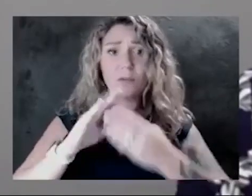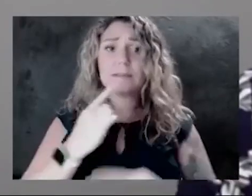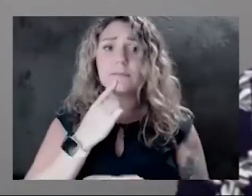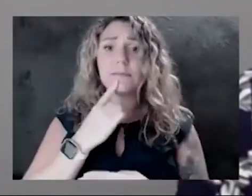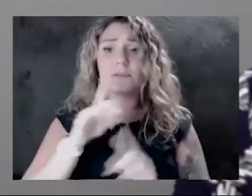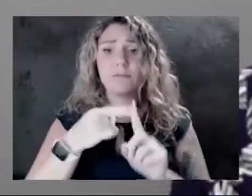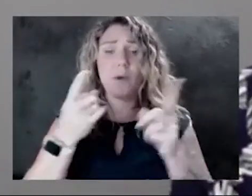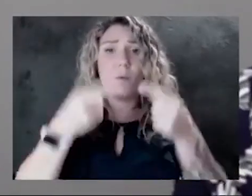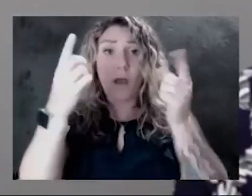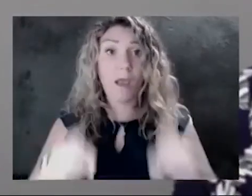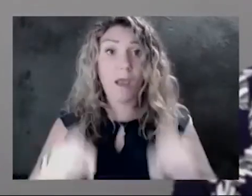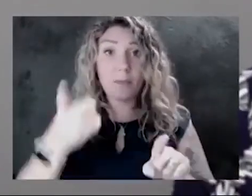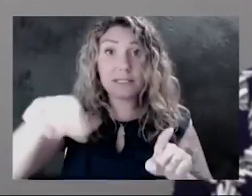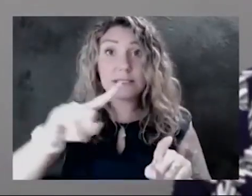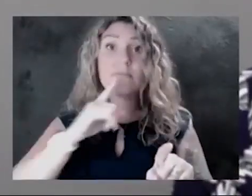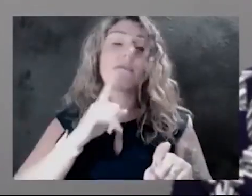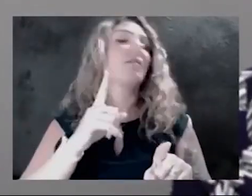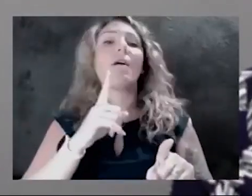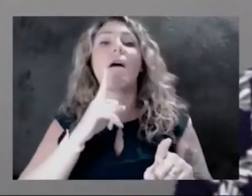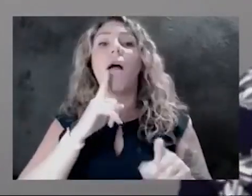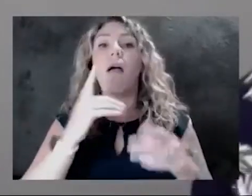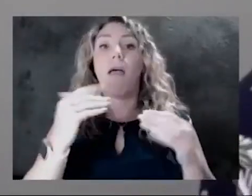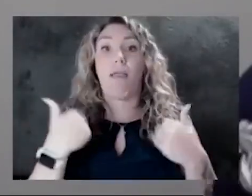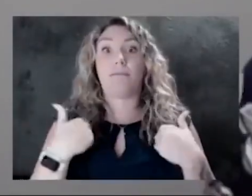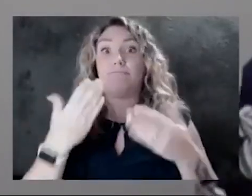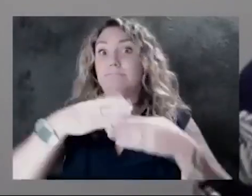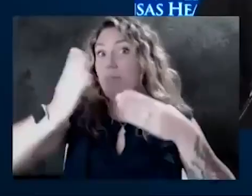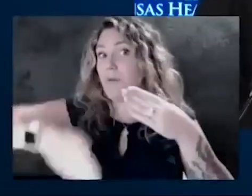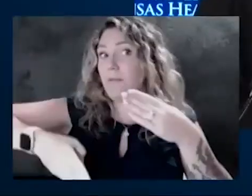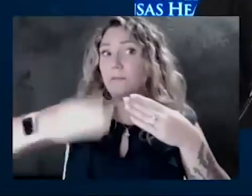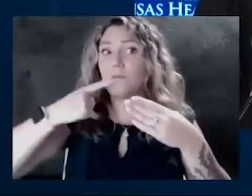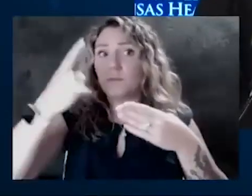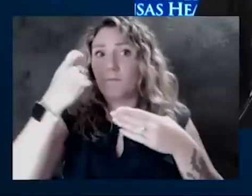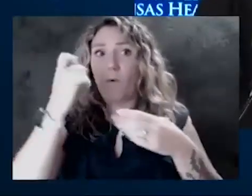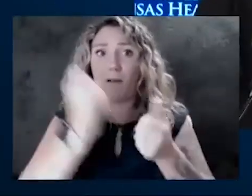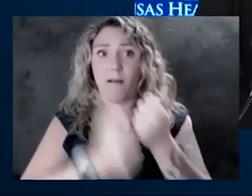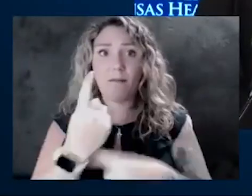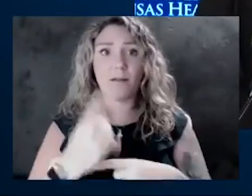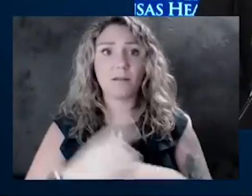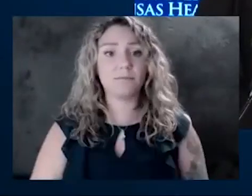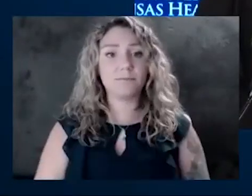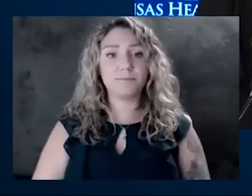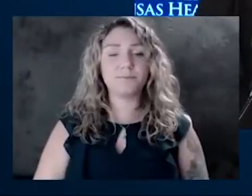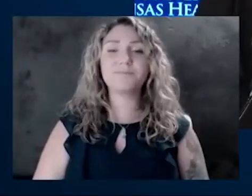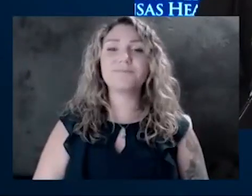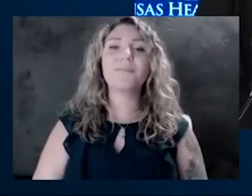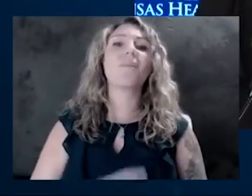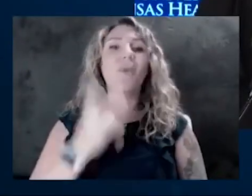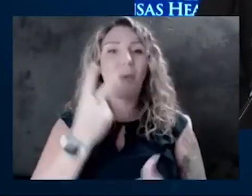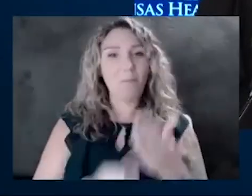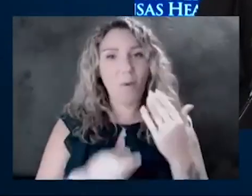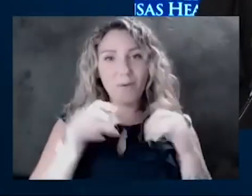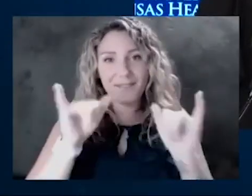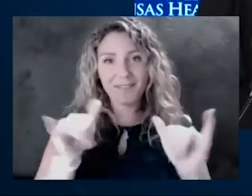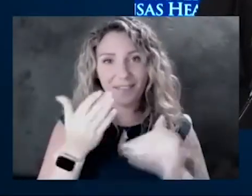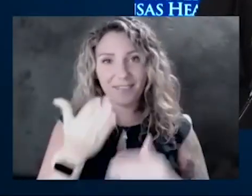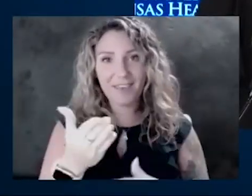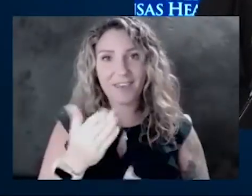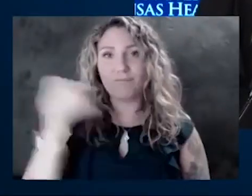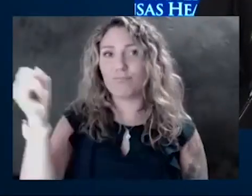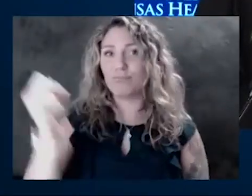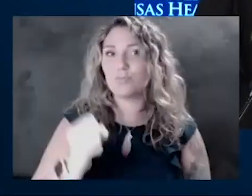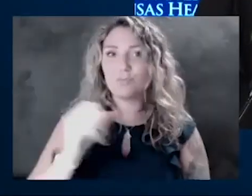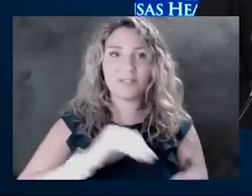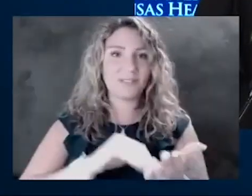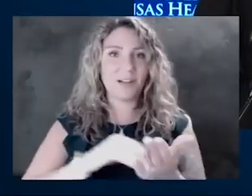what happens there has repercussions for the rest of us. All right. Both of you stay right there, please. We're going to bring in Dr. Hawkinson because we want to get to some